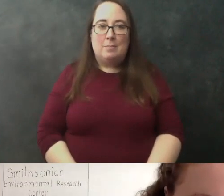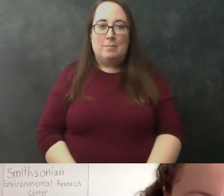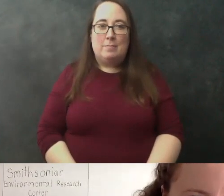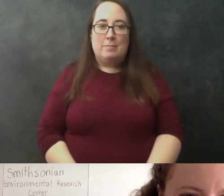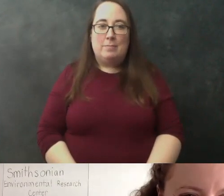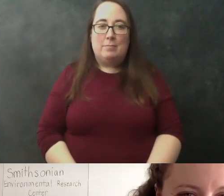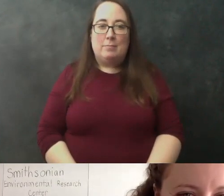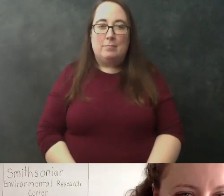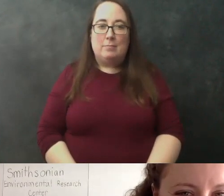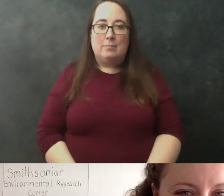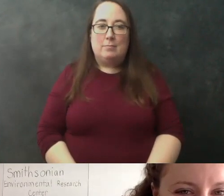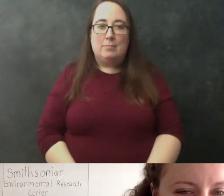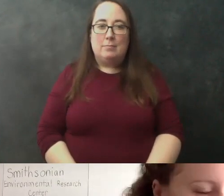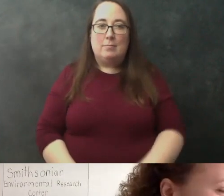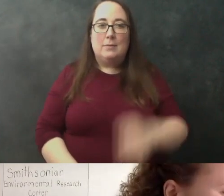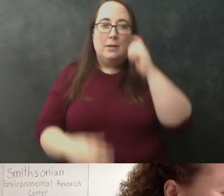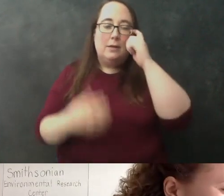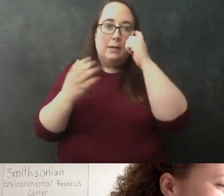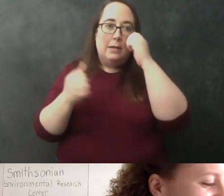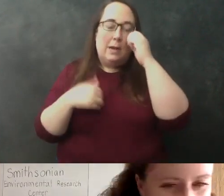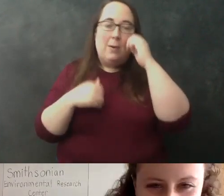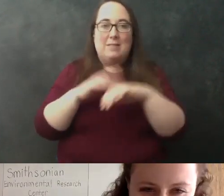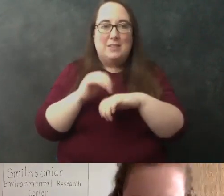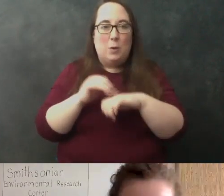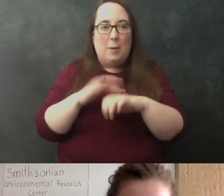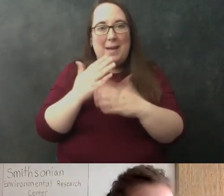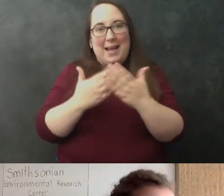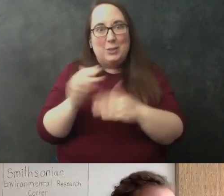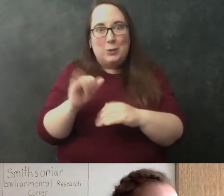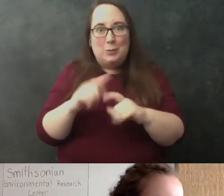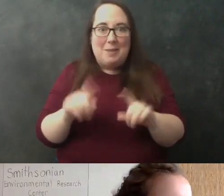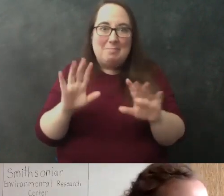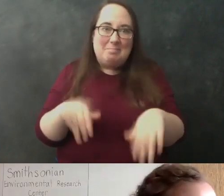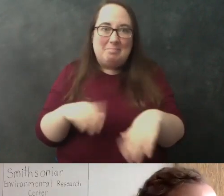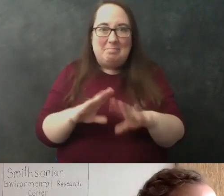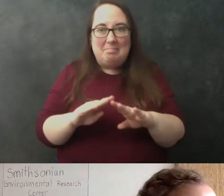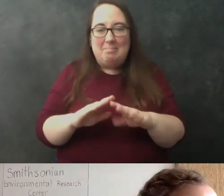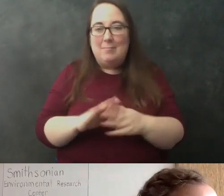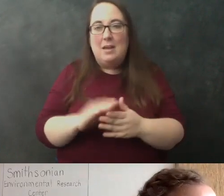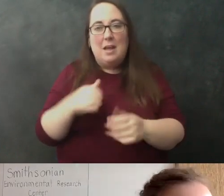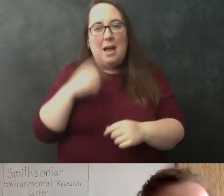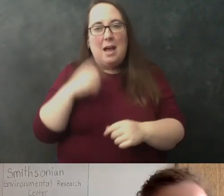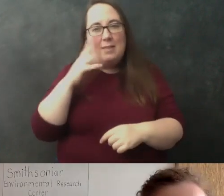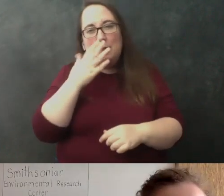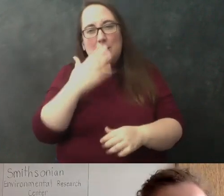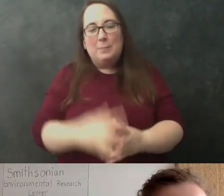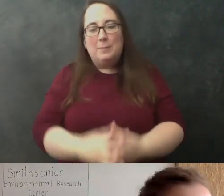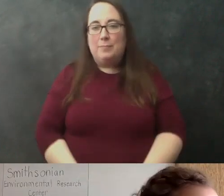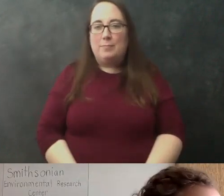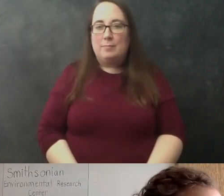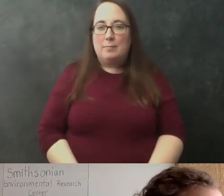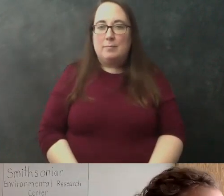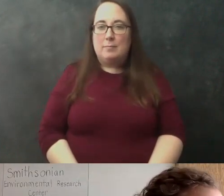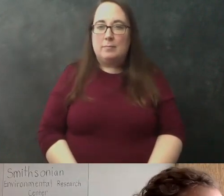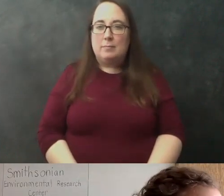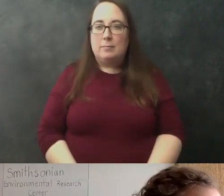oh i didn't get me wrong because now i have soap all over my hands too but that's okay my hands are really clean okay i feel like that's pretty good this is what mine looks like